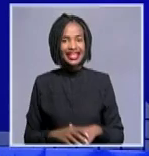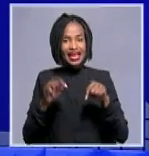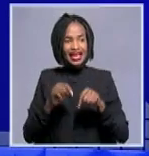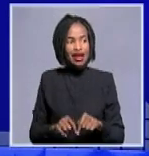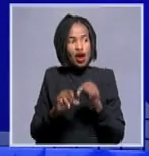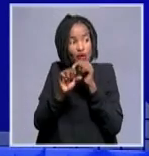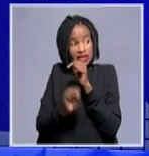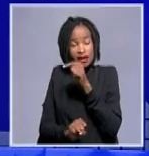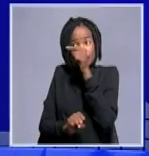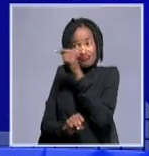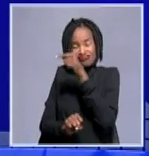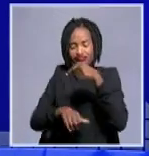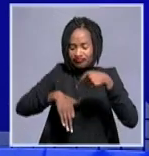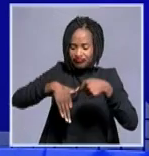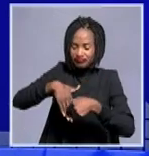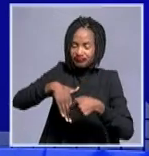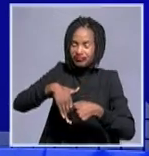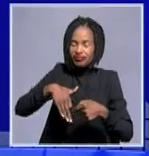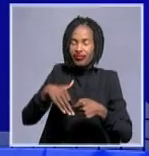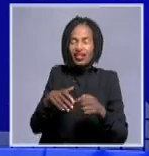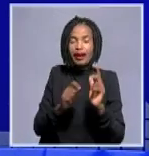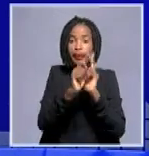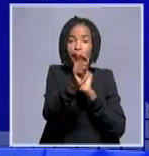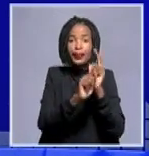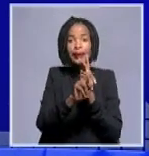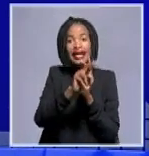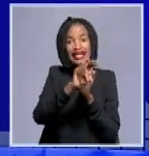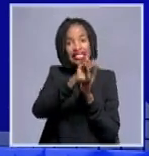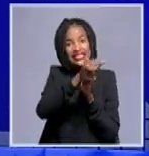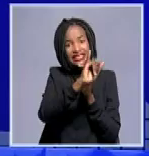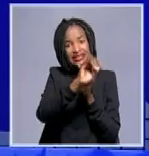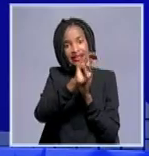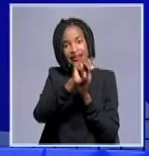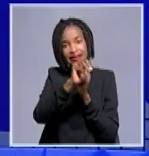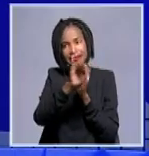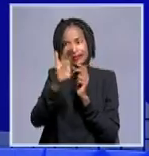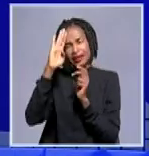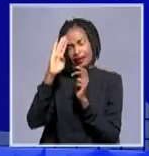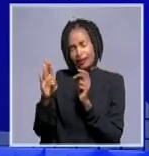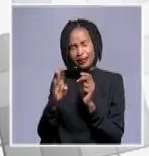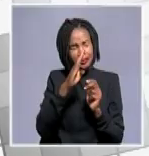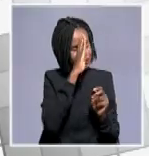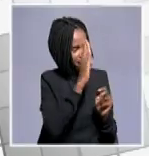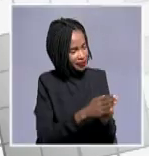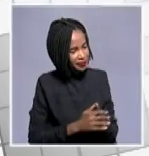South now we're a reporter there Natangwa Jimmy is joining us live on the line a very good morning to you Natangwa and thank you so much for joining us